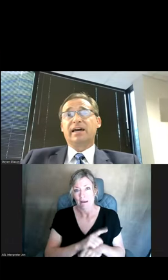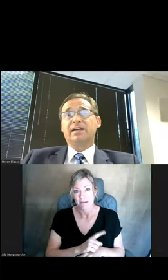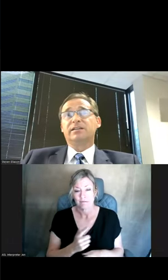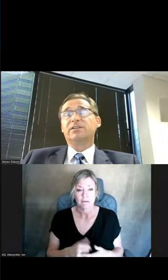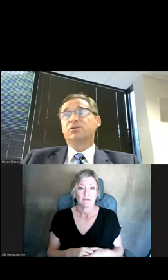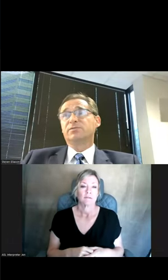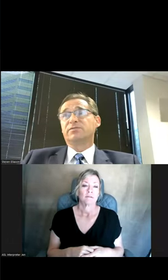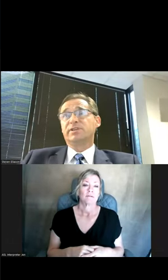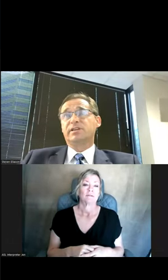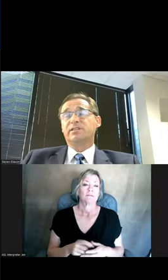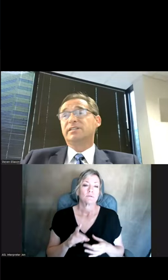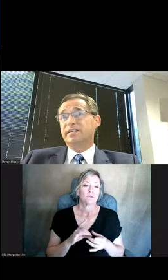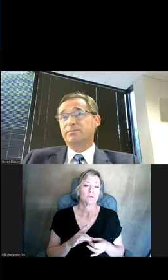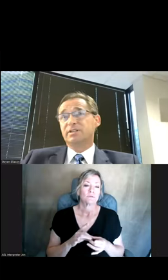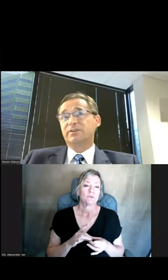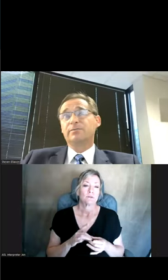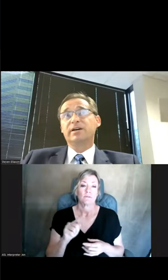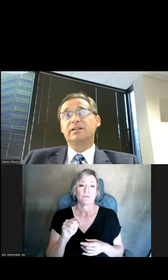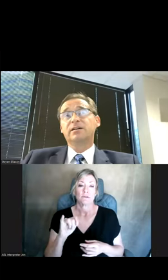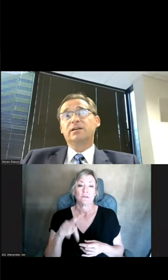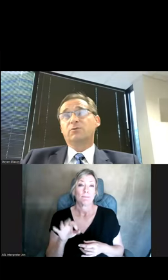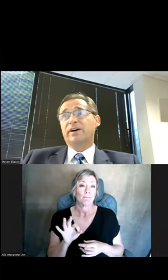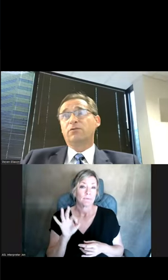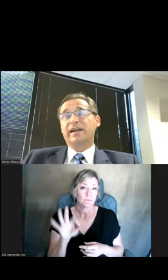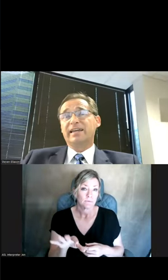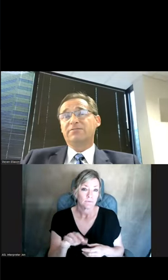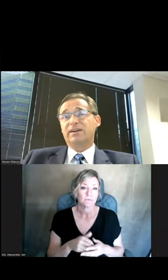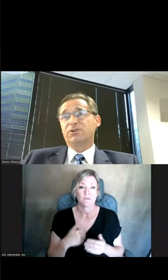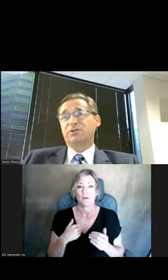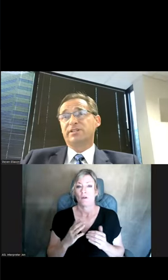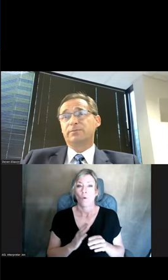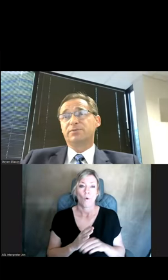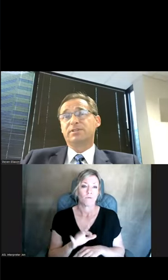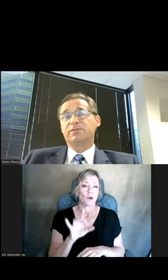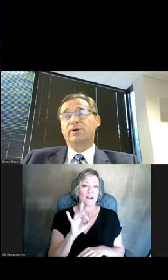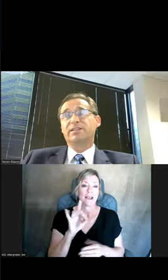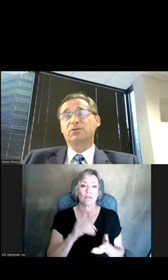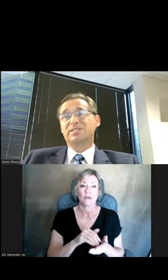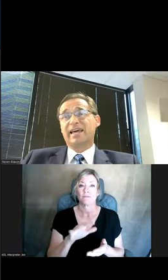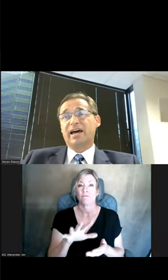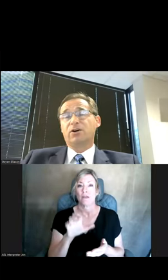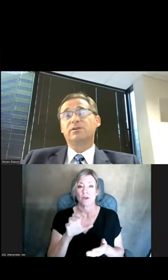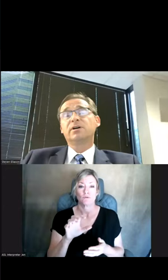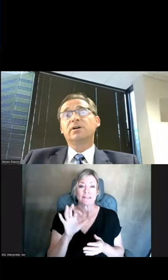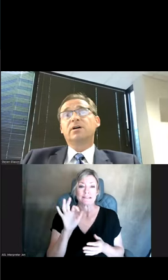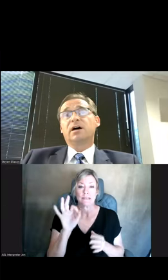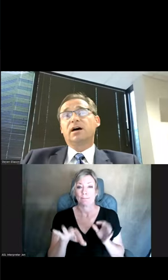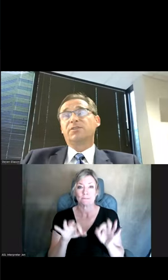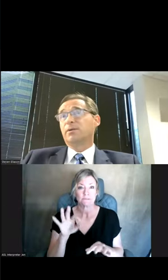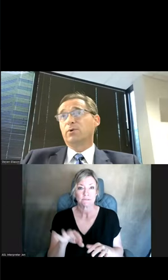And in terms of the tips that have come in, we've had over 8,500 tips. If you break those down,